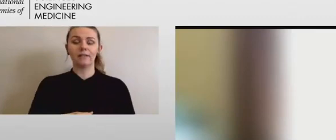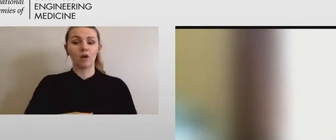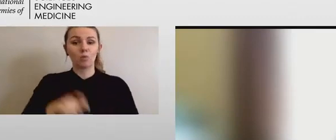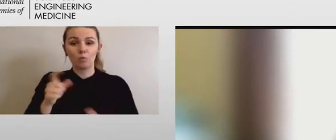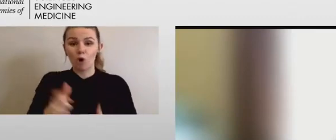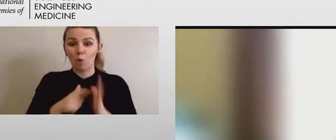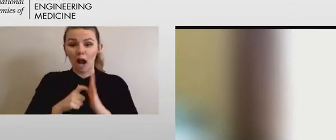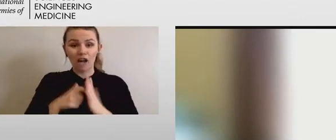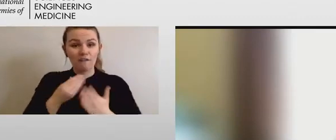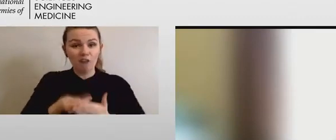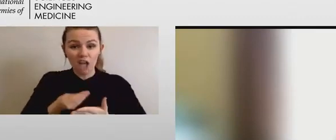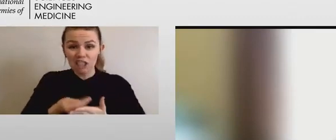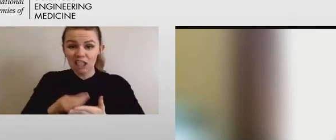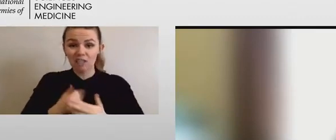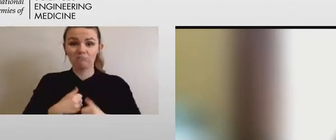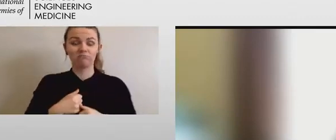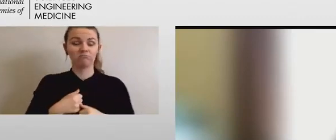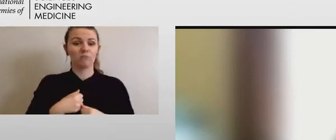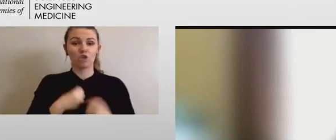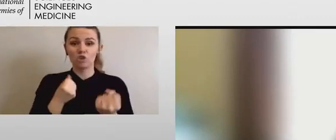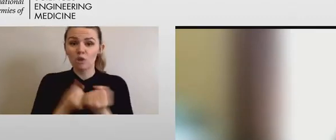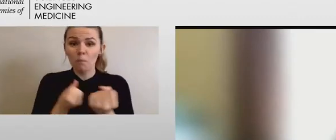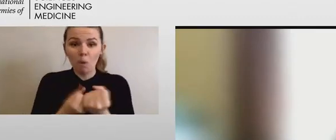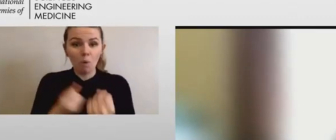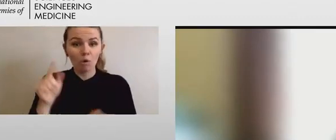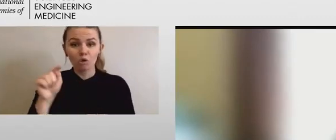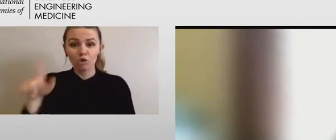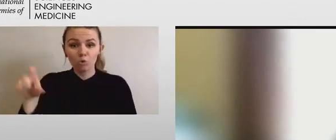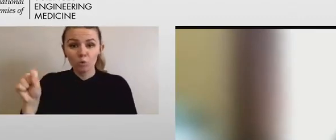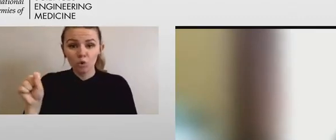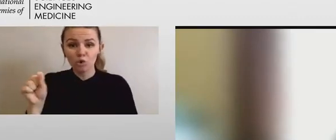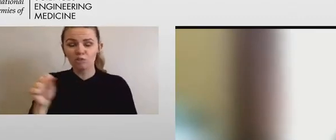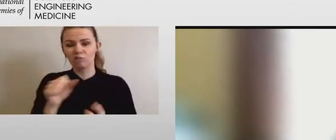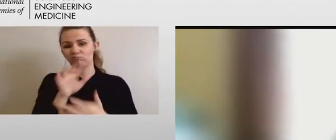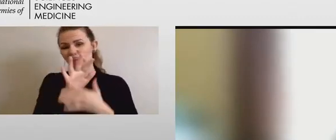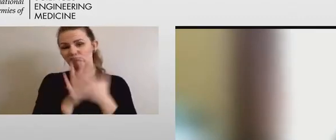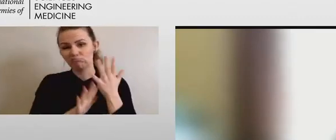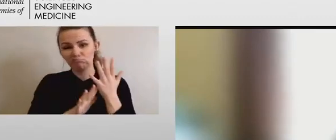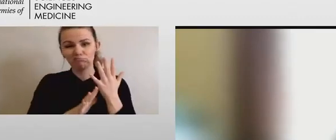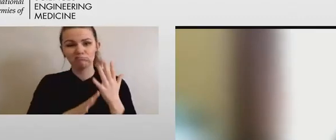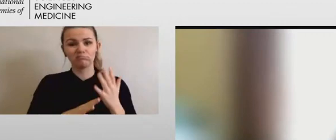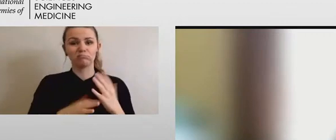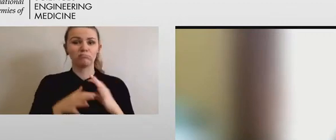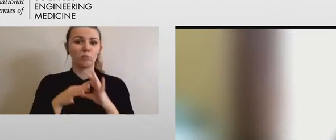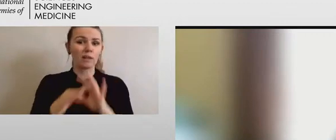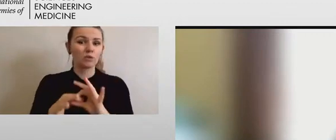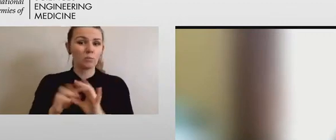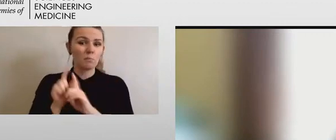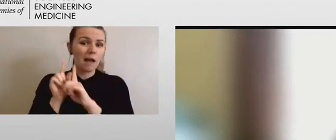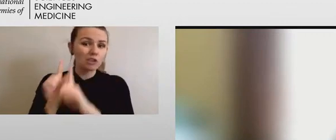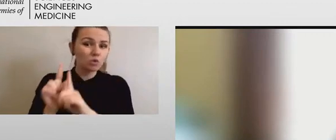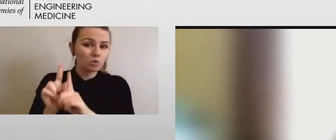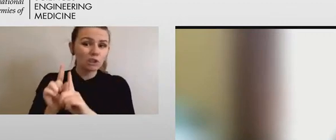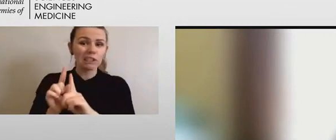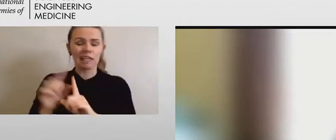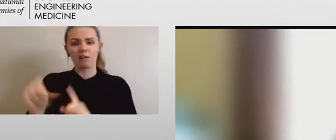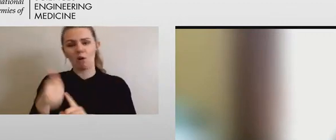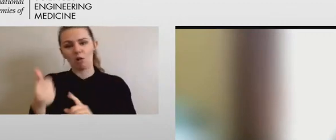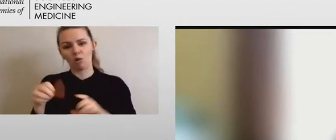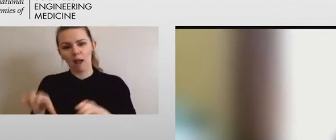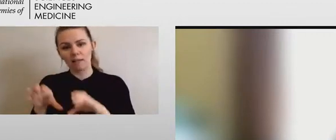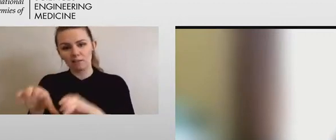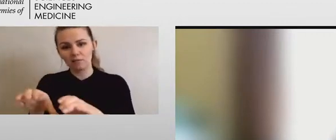and just other supports such as mentoring and other activities that